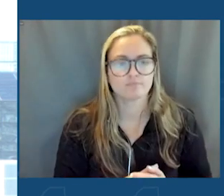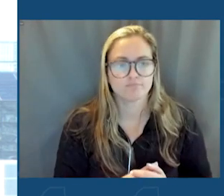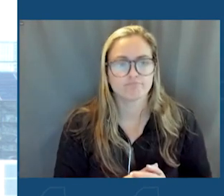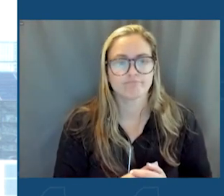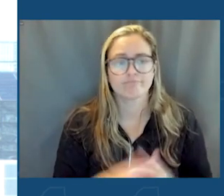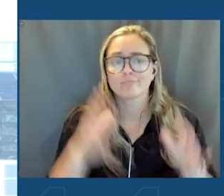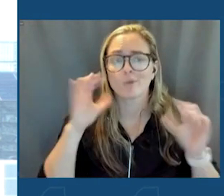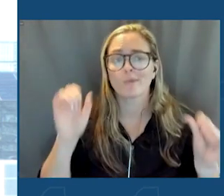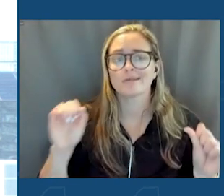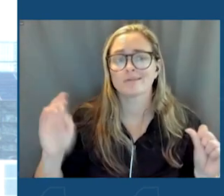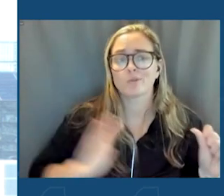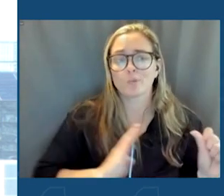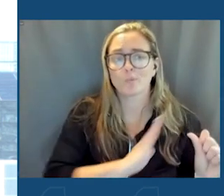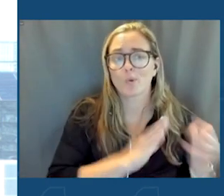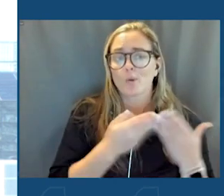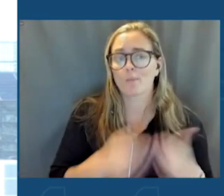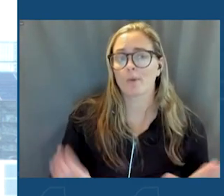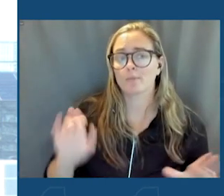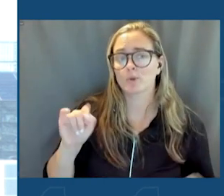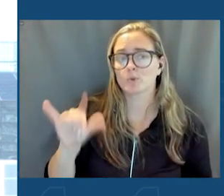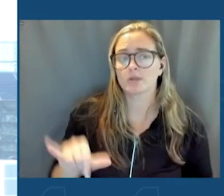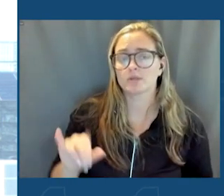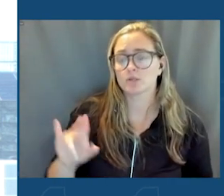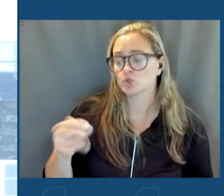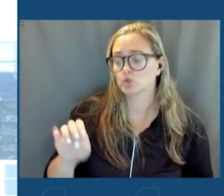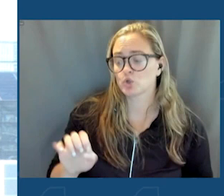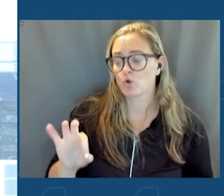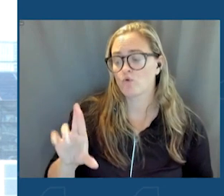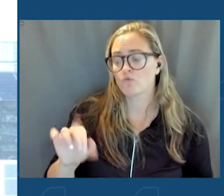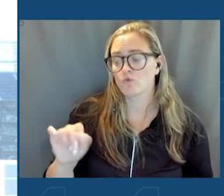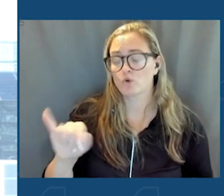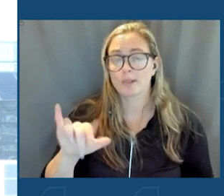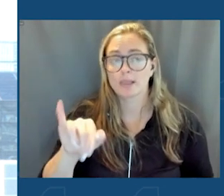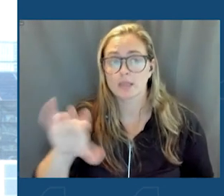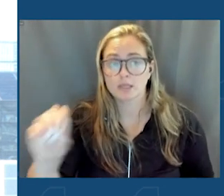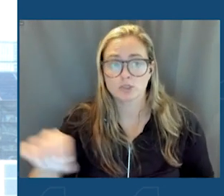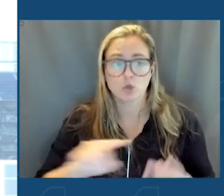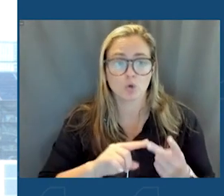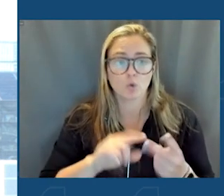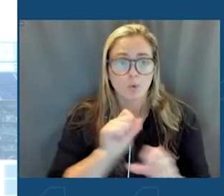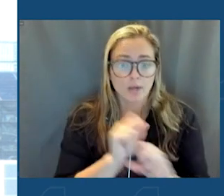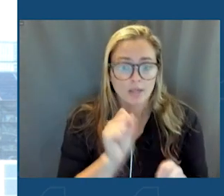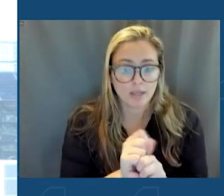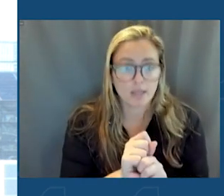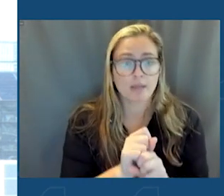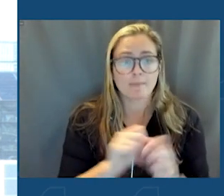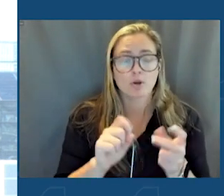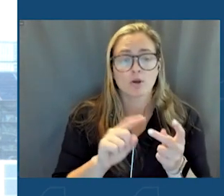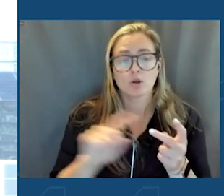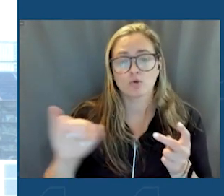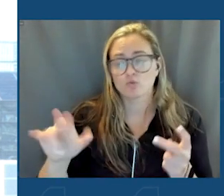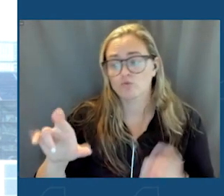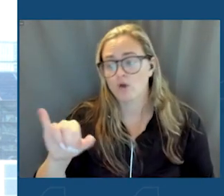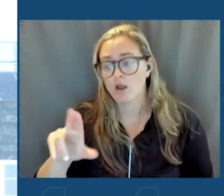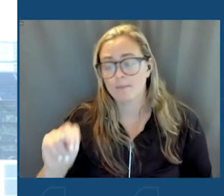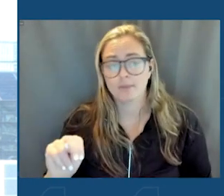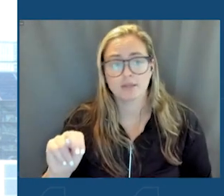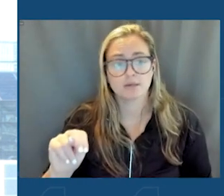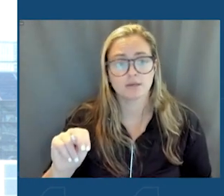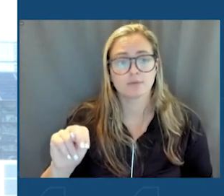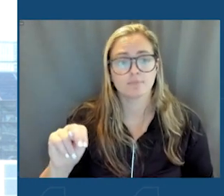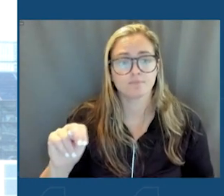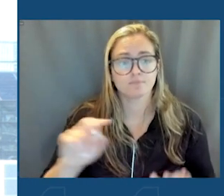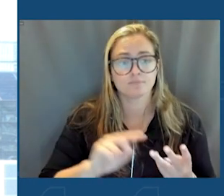of the Board of Public Utilities, I mentioned him, Joe Fiordaliso, our Labor Commissioner, Rob Acero Angelo, the Commissioner of Environmental